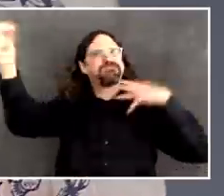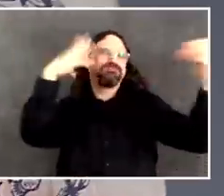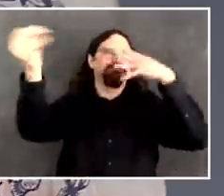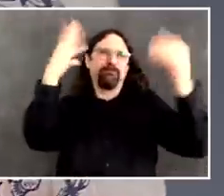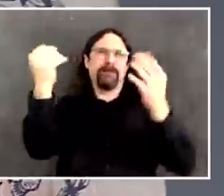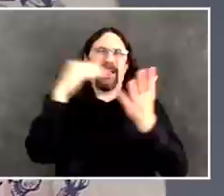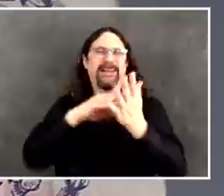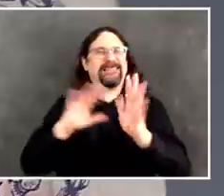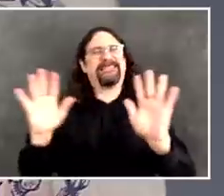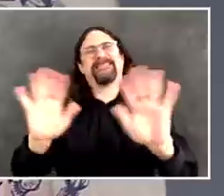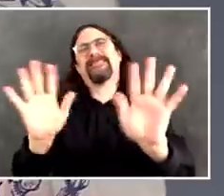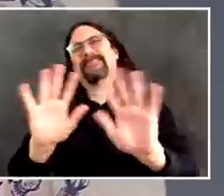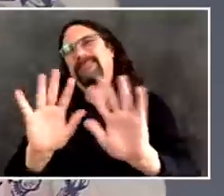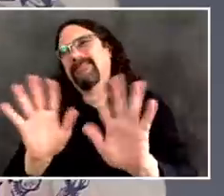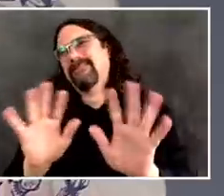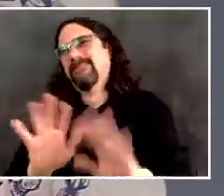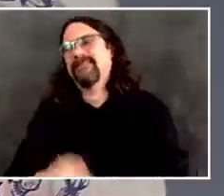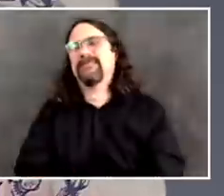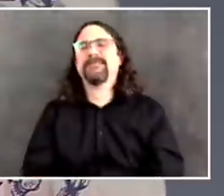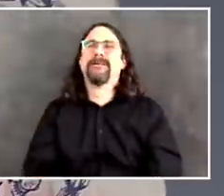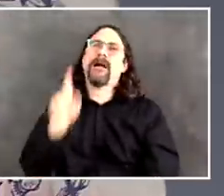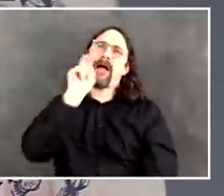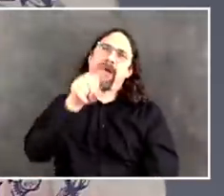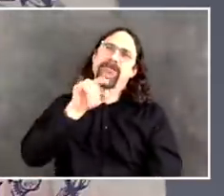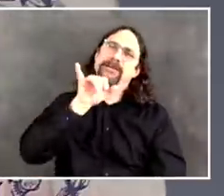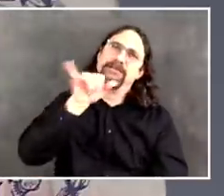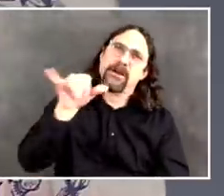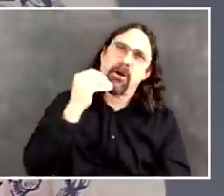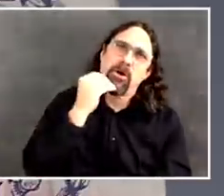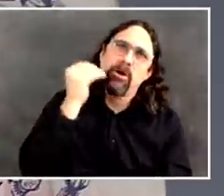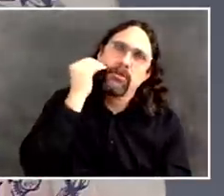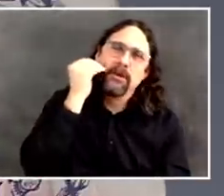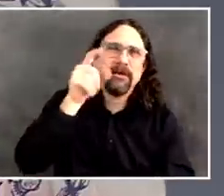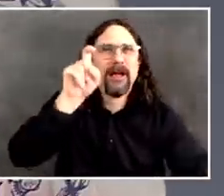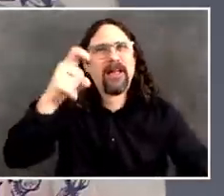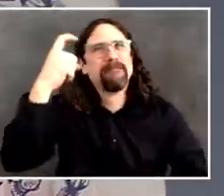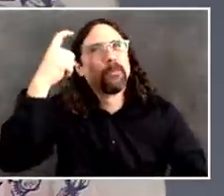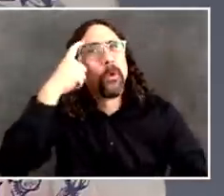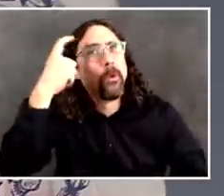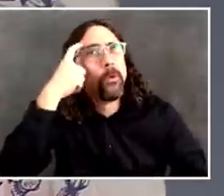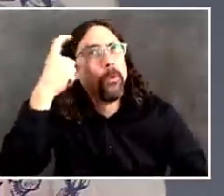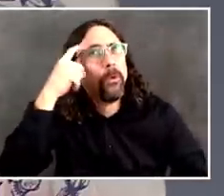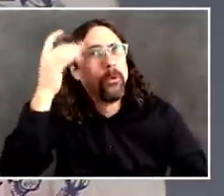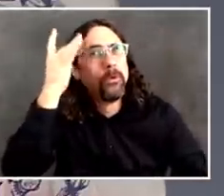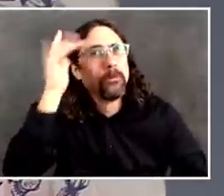or you're then not going to have social distancing, that becomes a huge problem for everyone's health and safety.